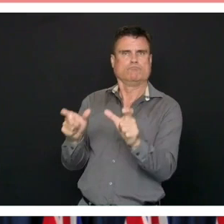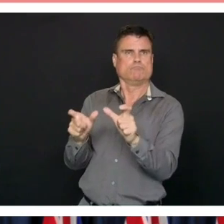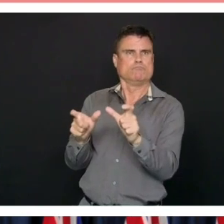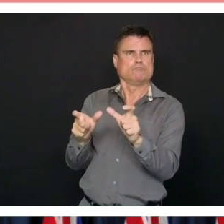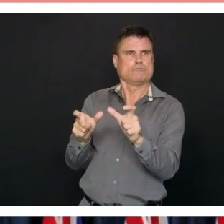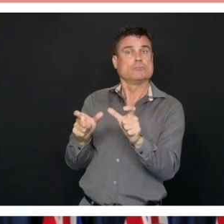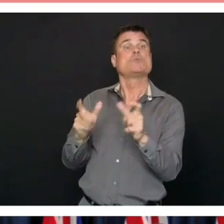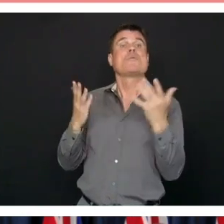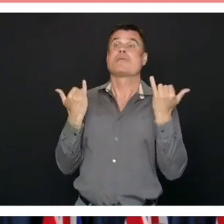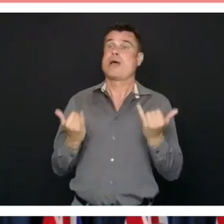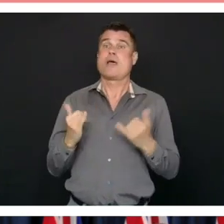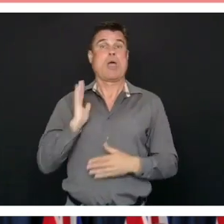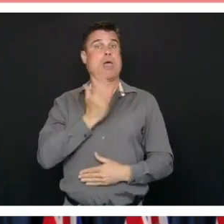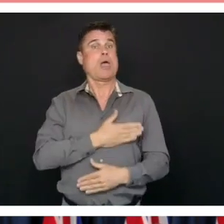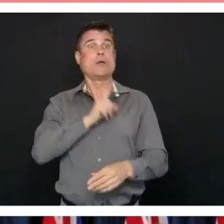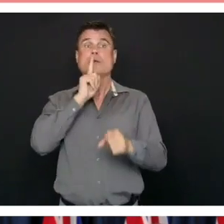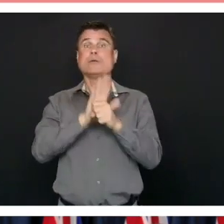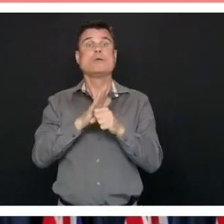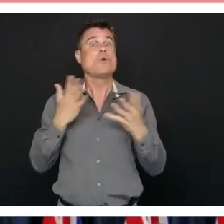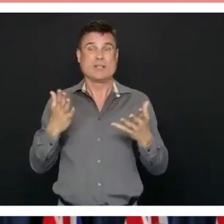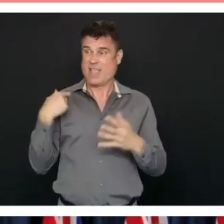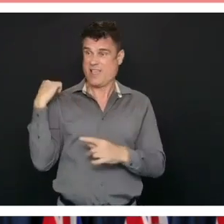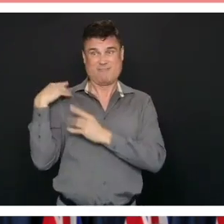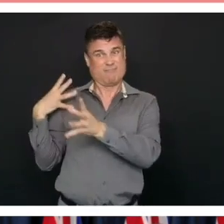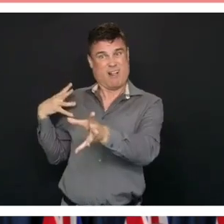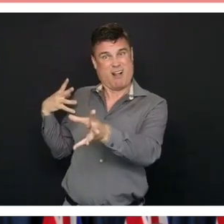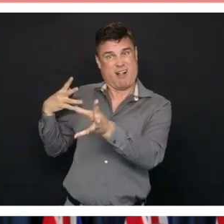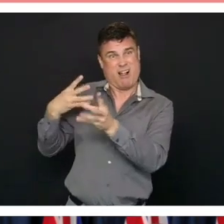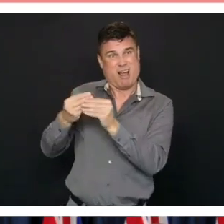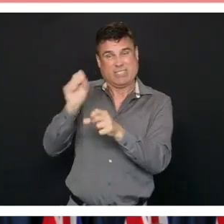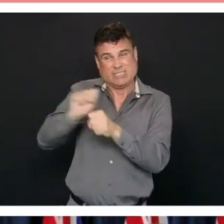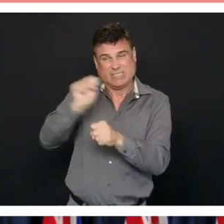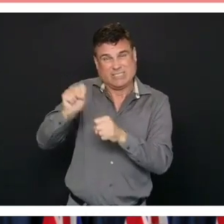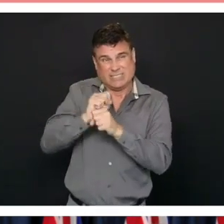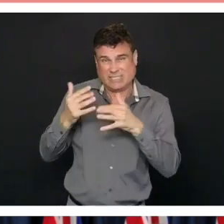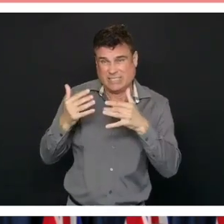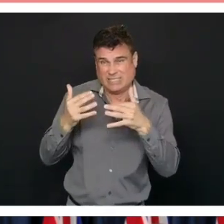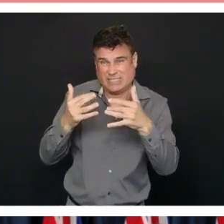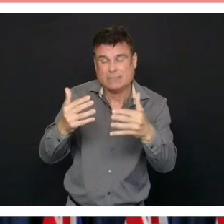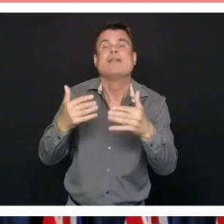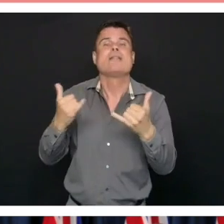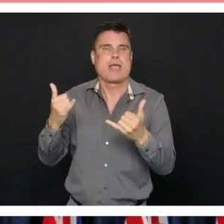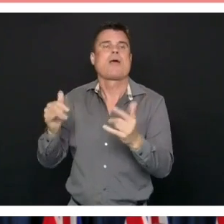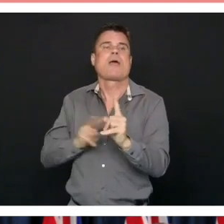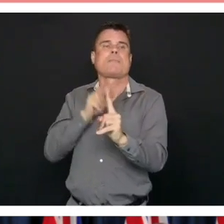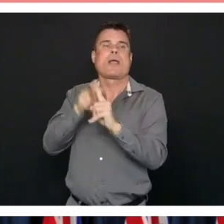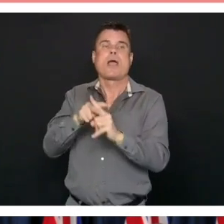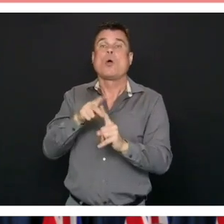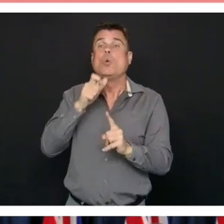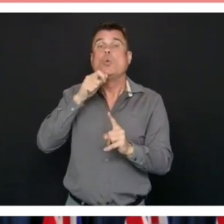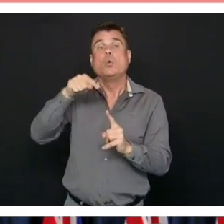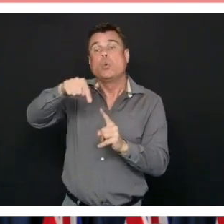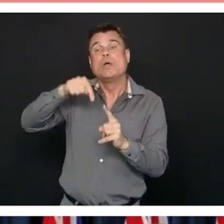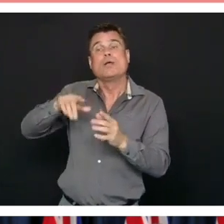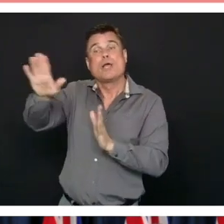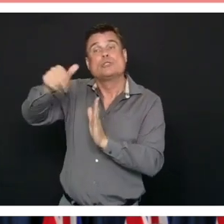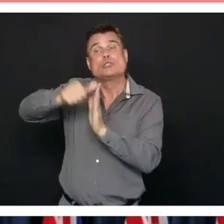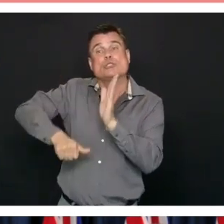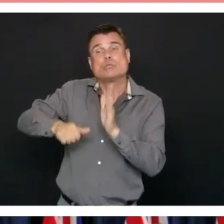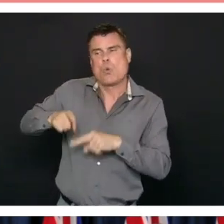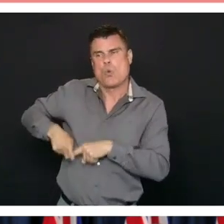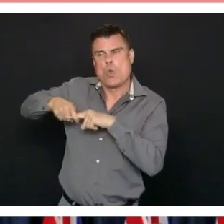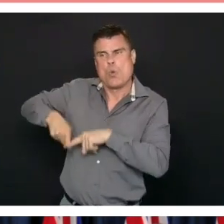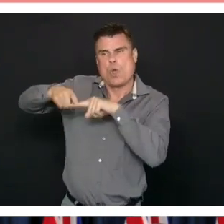to you is that we're going to see the same kind of effort from the health care system, 100% to address the backlog in surgeries